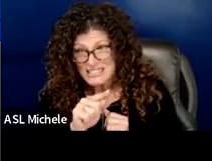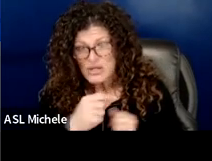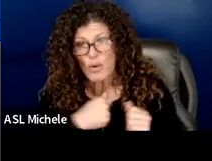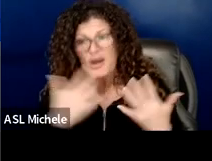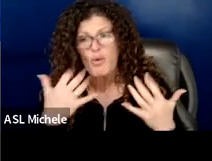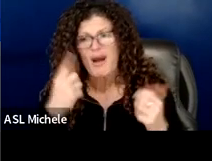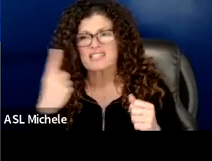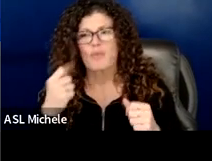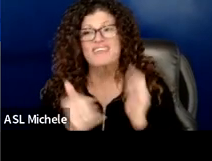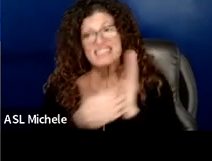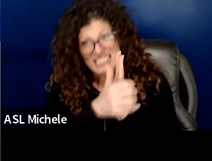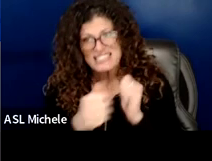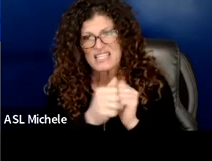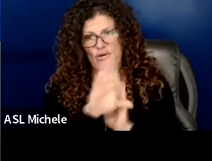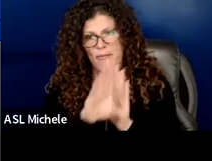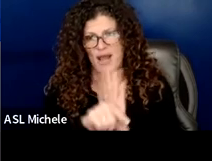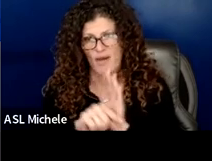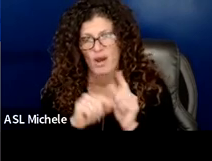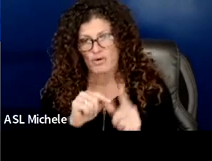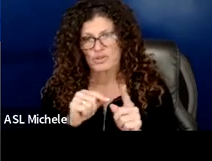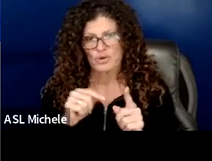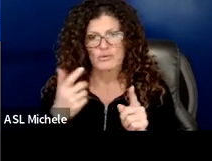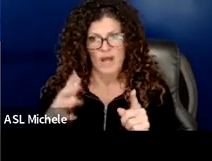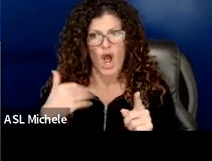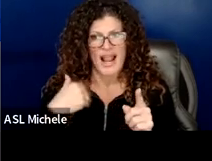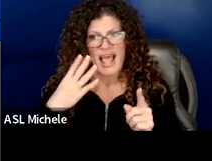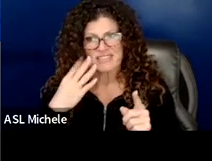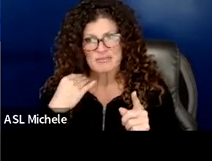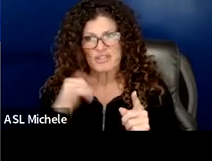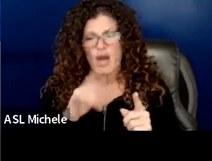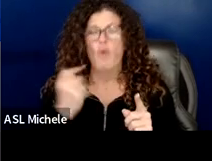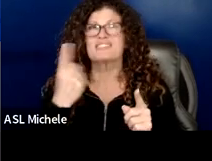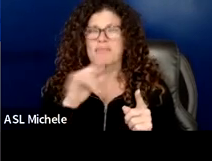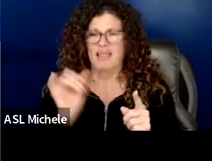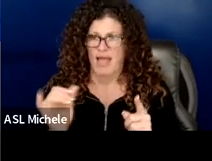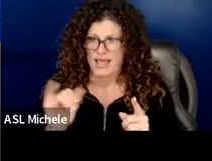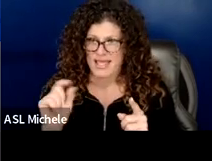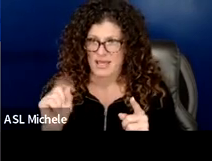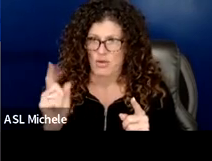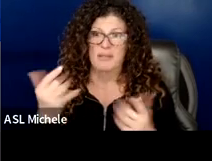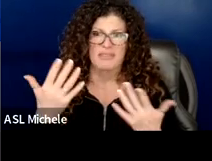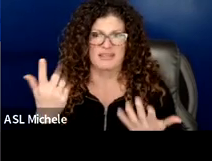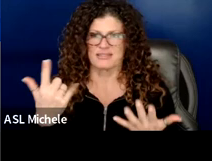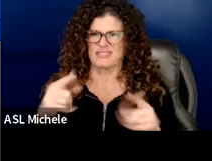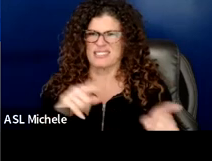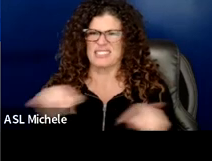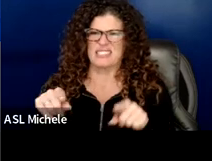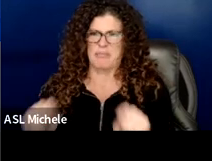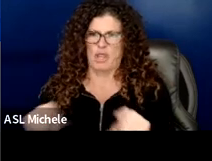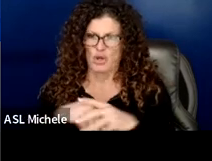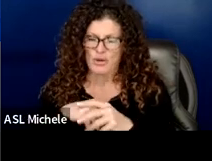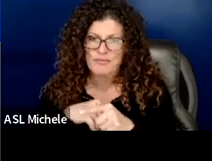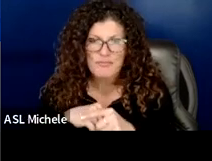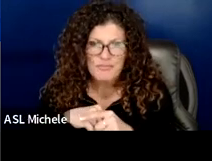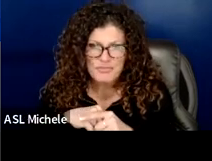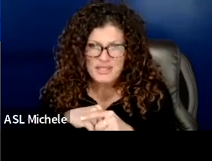in their background right of having done this or something parallel to it or something similar um the echoing of the